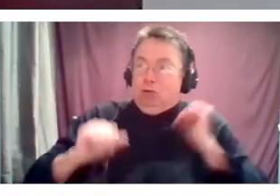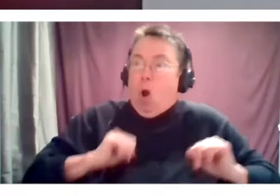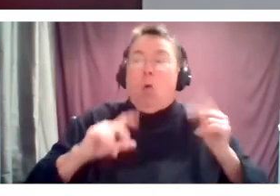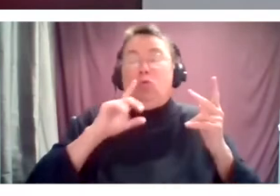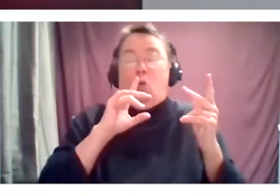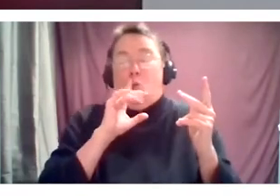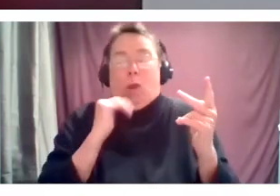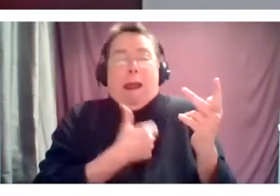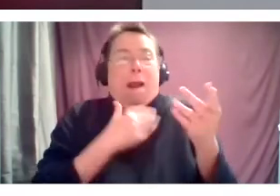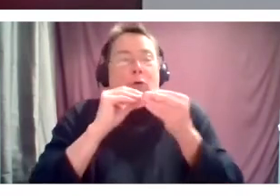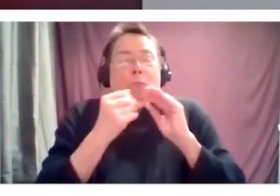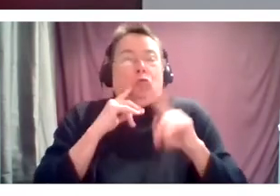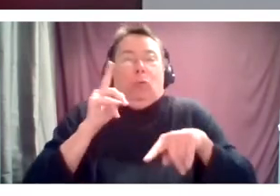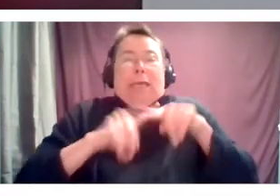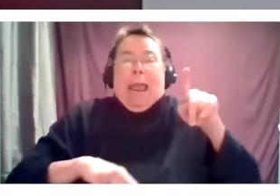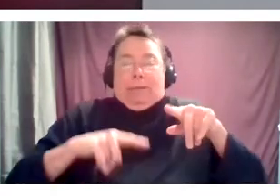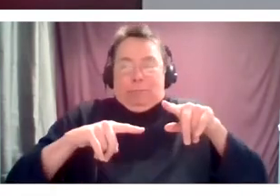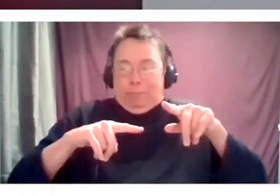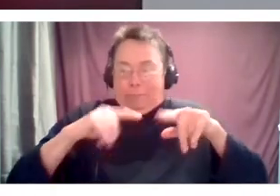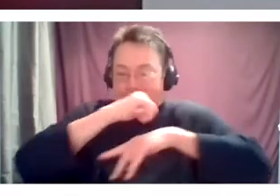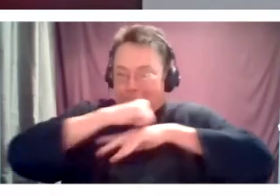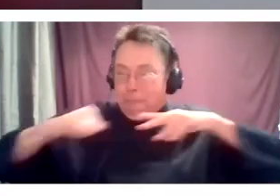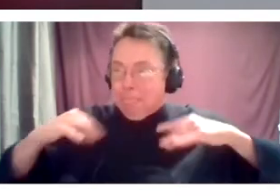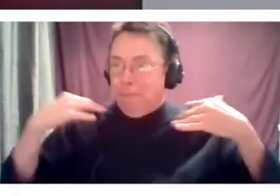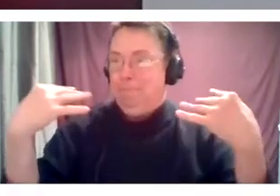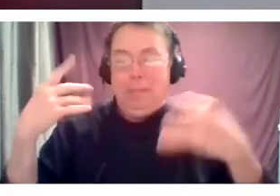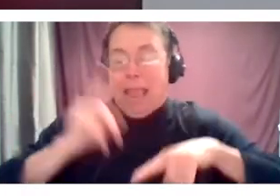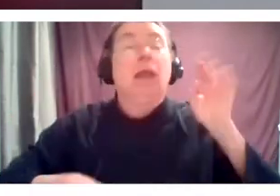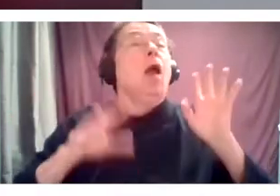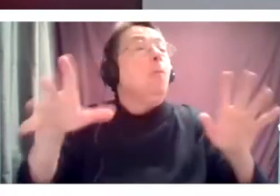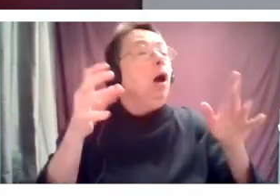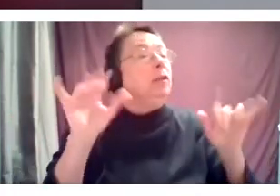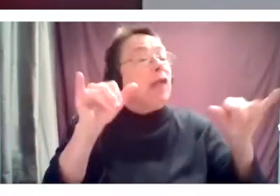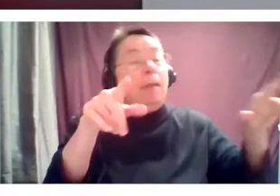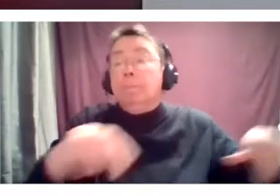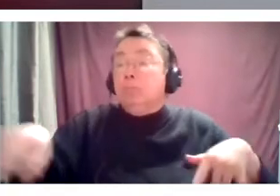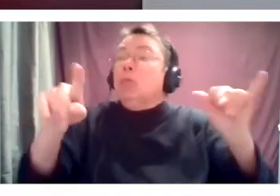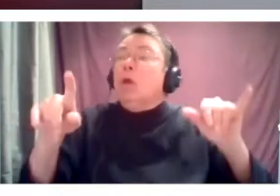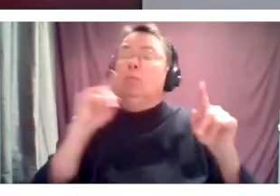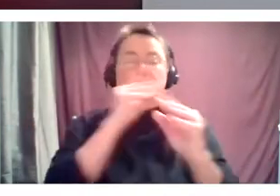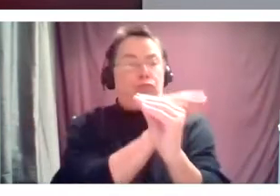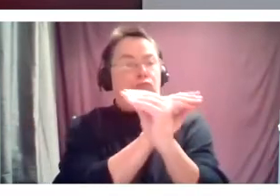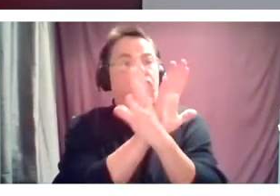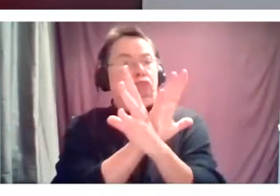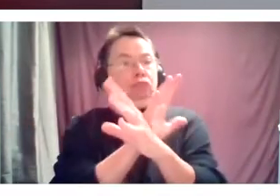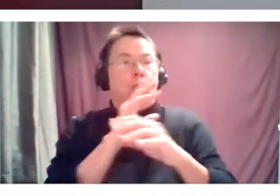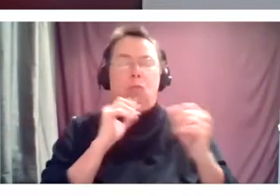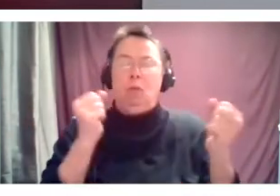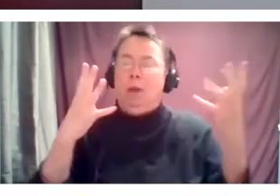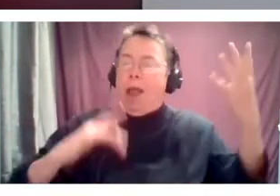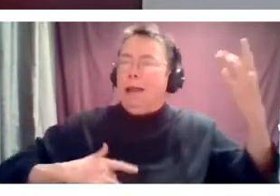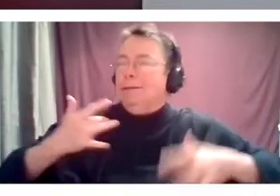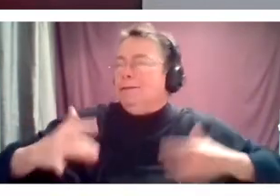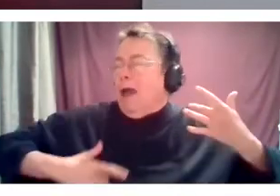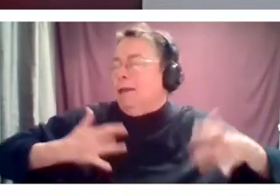That said, we're finding new ways. Like so many of you, we're exploring the virtual world. We're very excited to say that we're